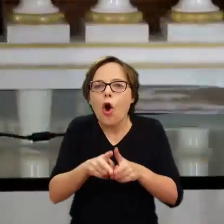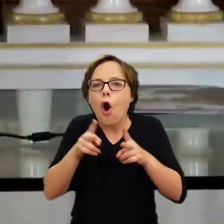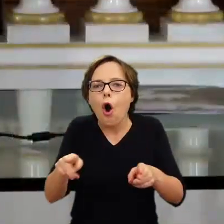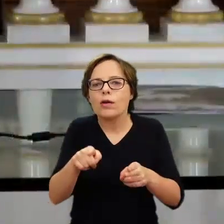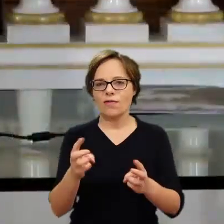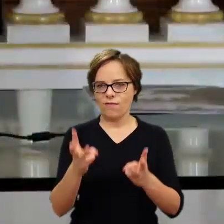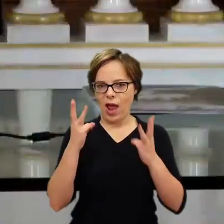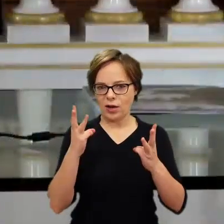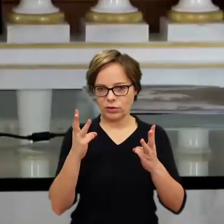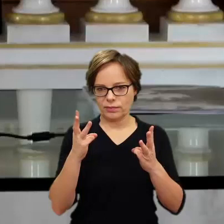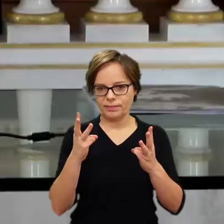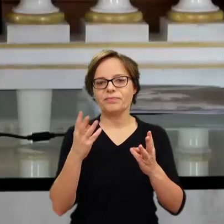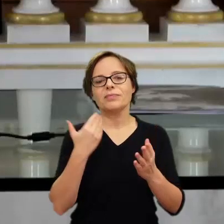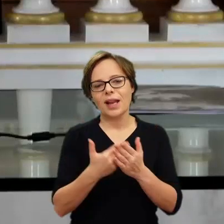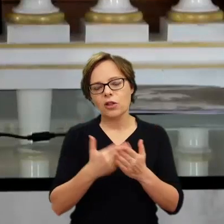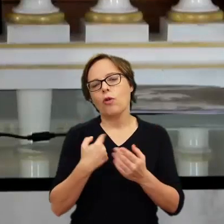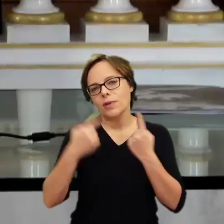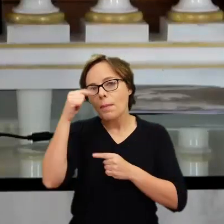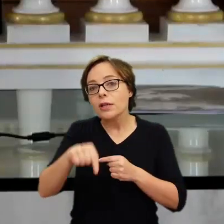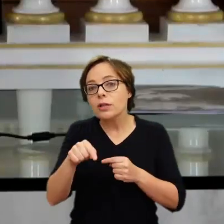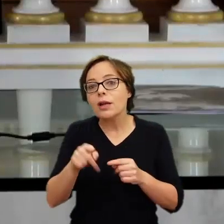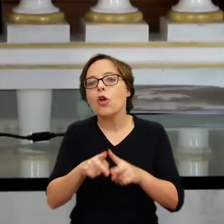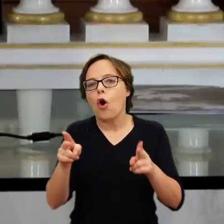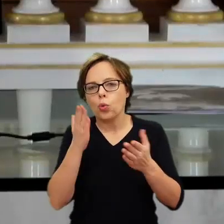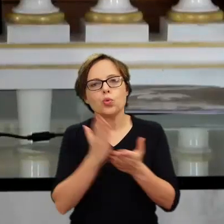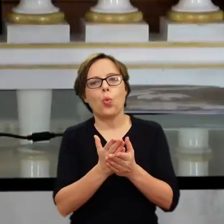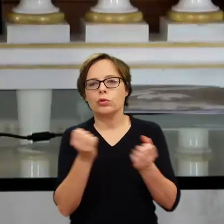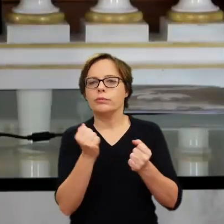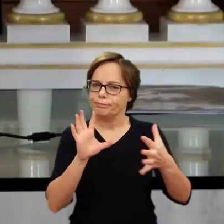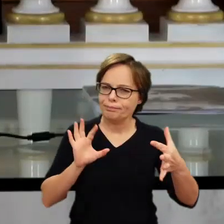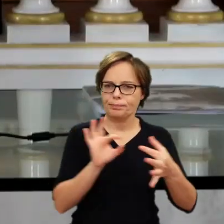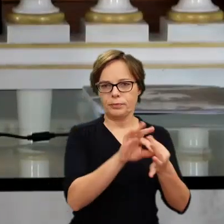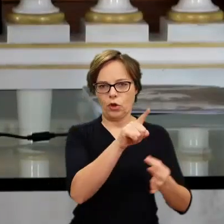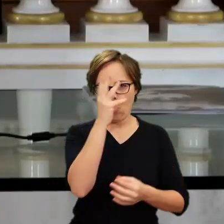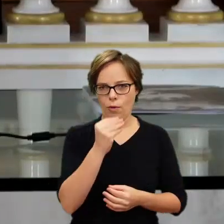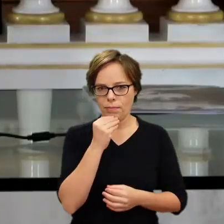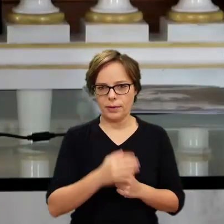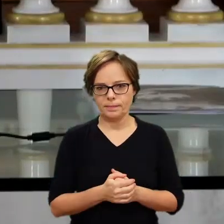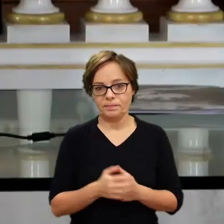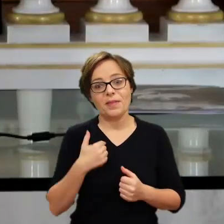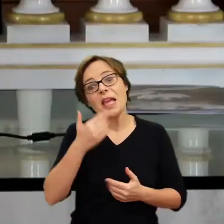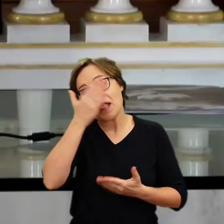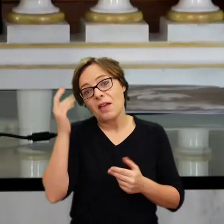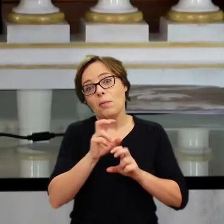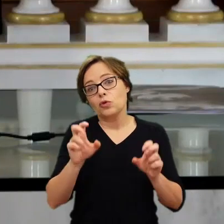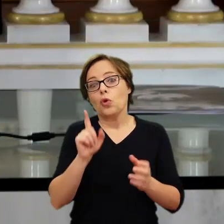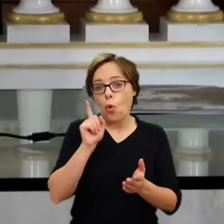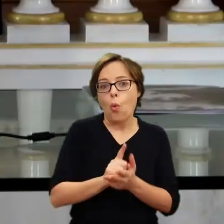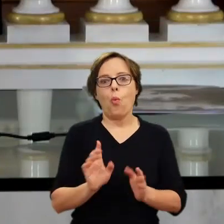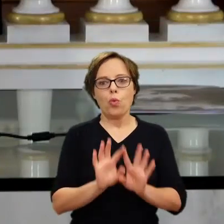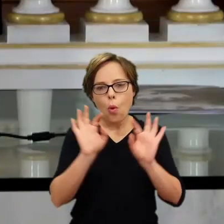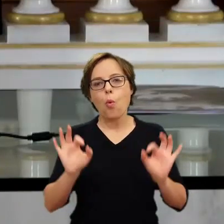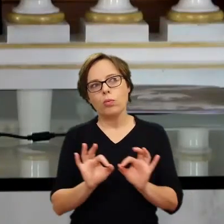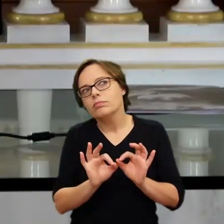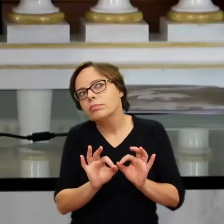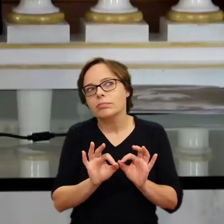that I think that link has become part of the picture itself. You know, I wonder if we will ever find out what it actually means.